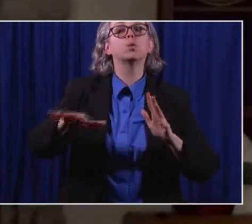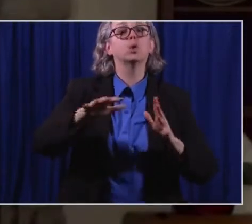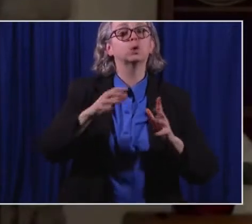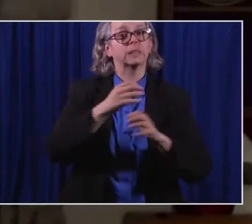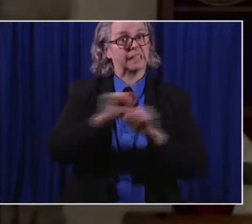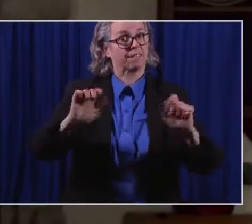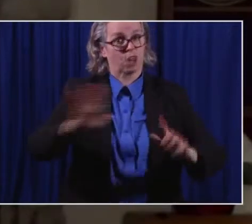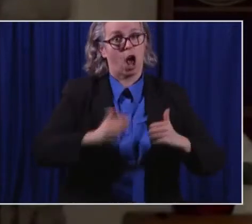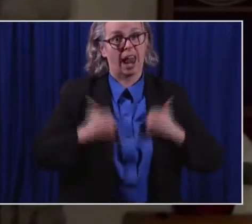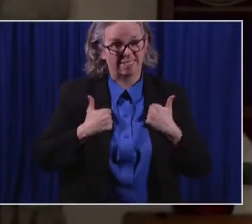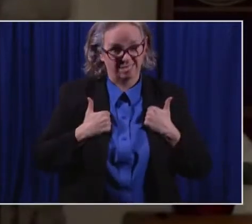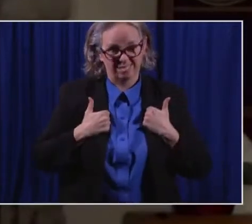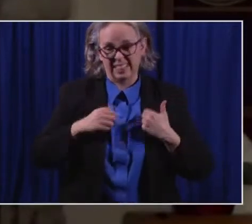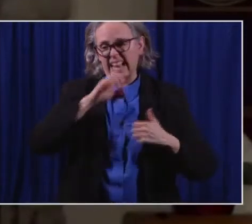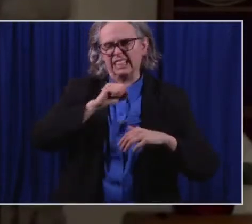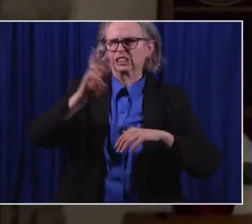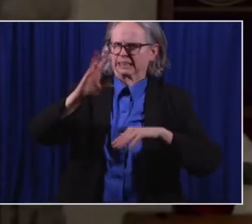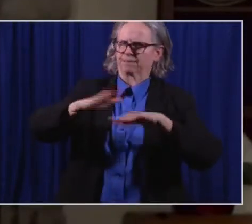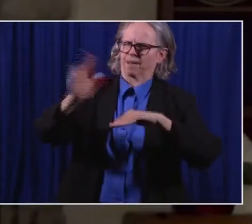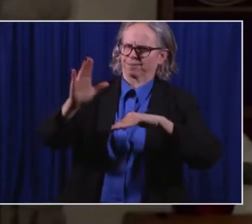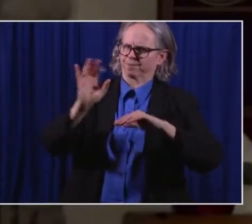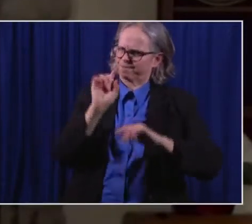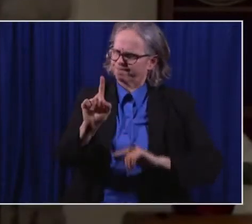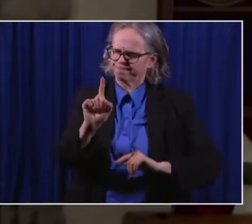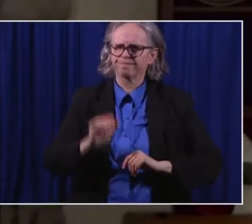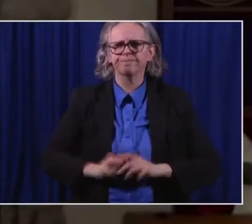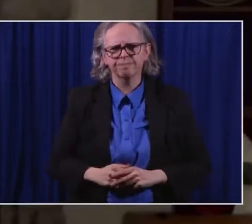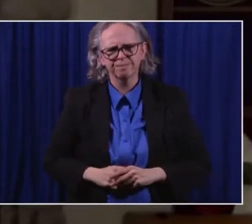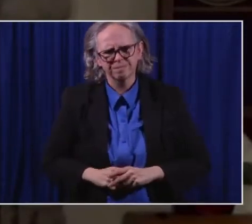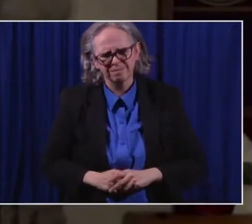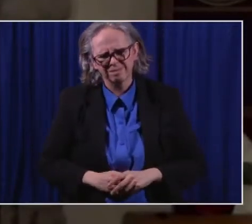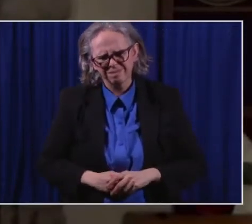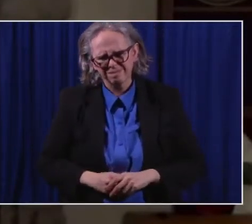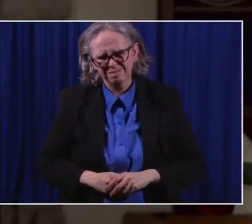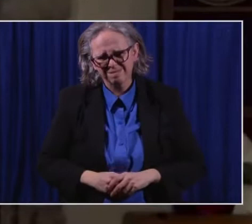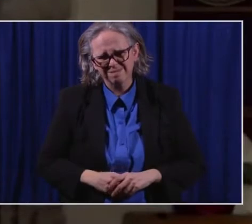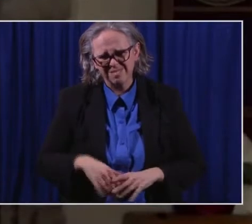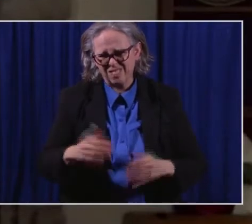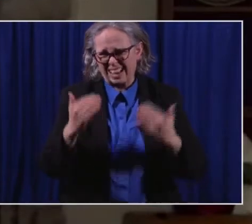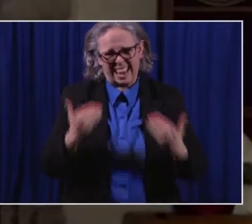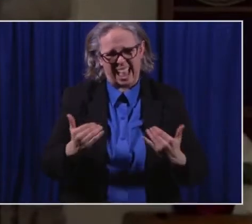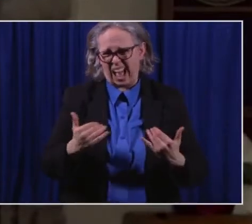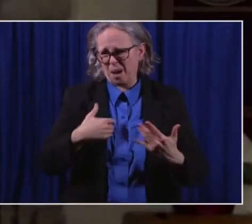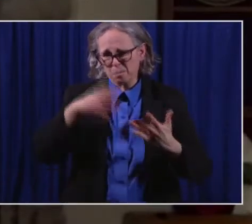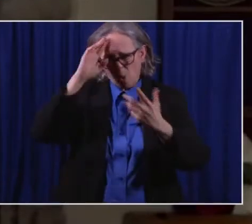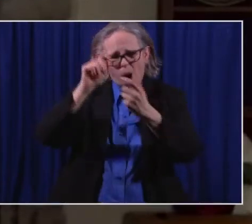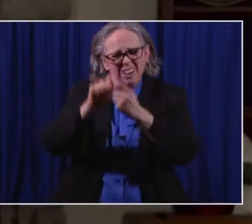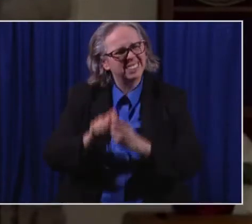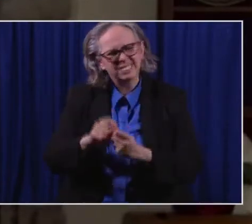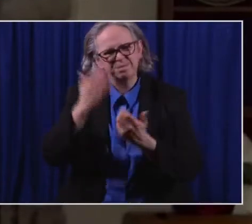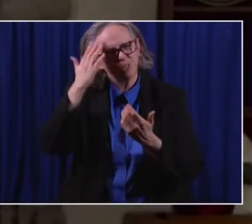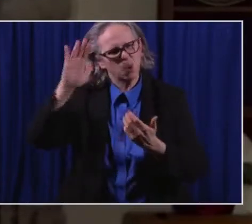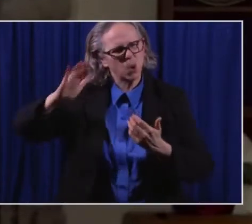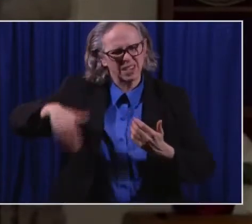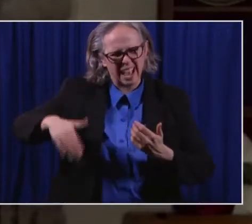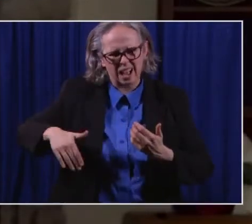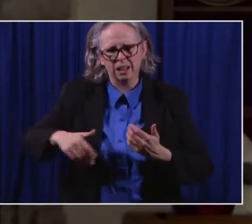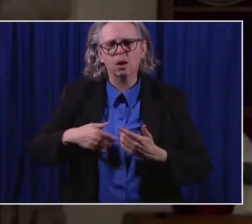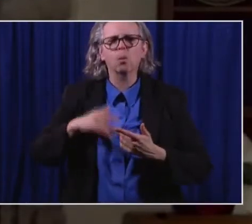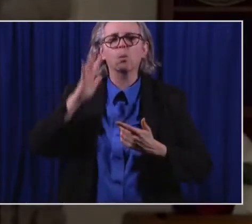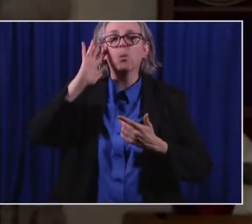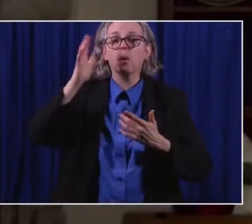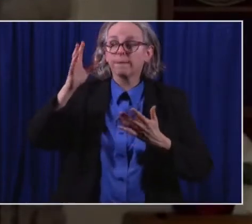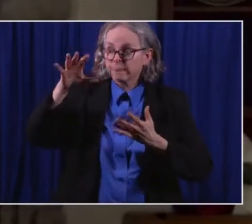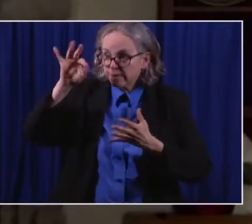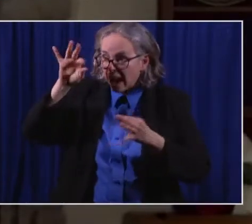category. So we'll have more information, which we had it today. We don't, but we'll have more information. As soon as we get that information,